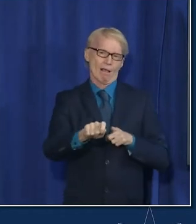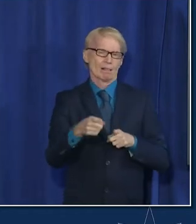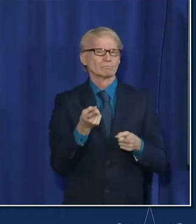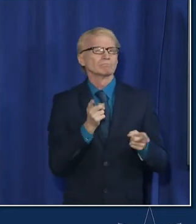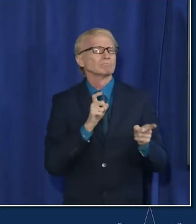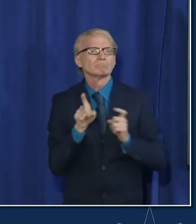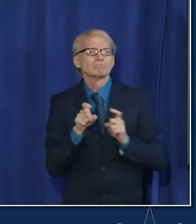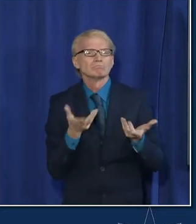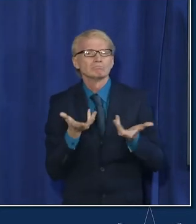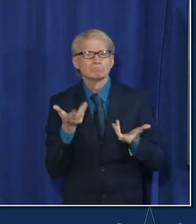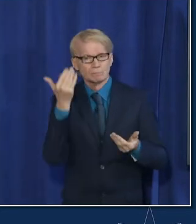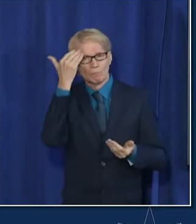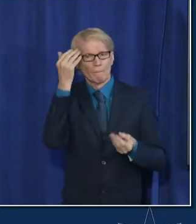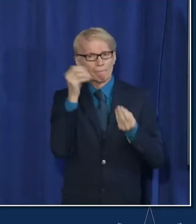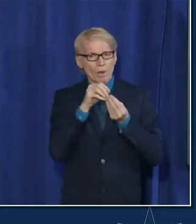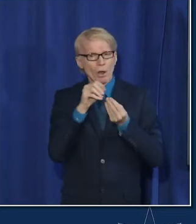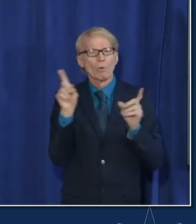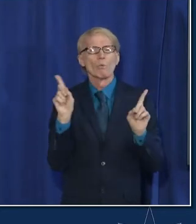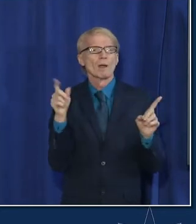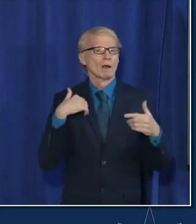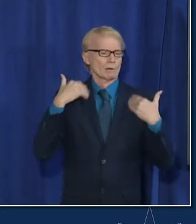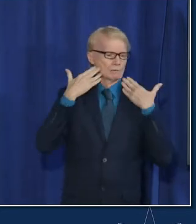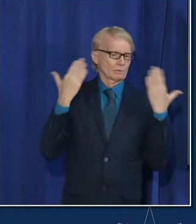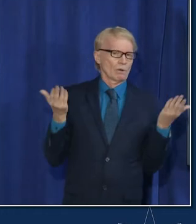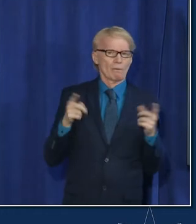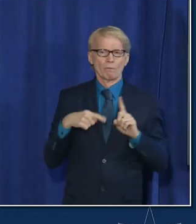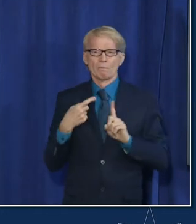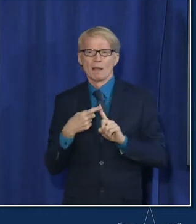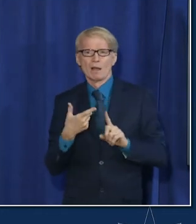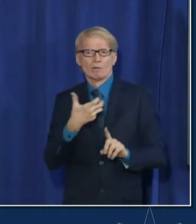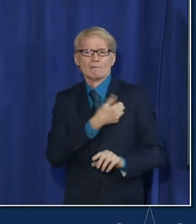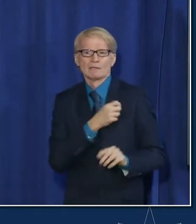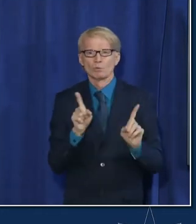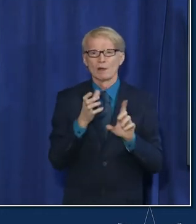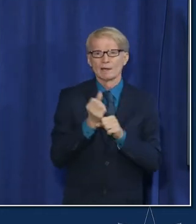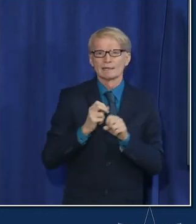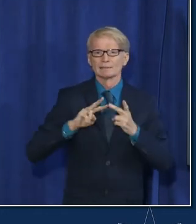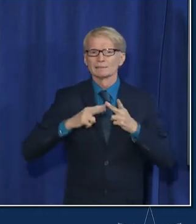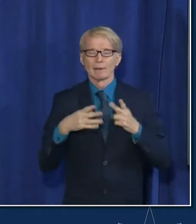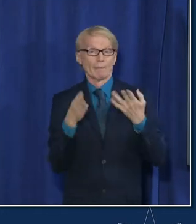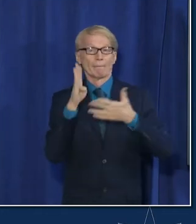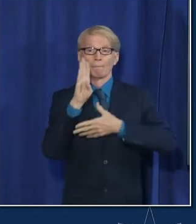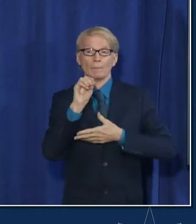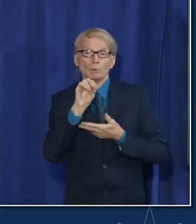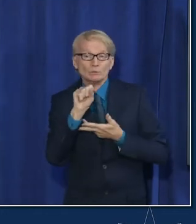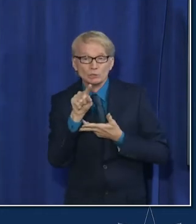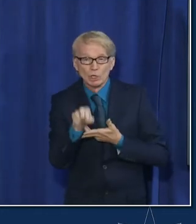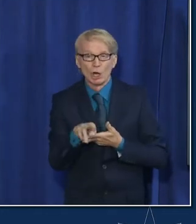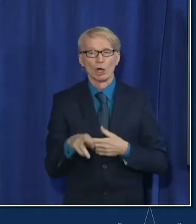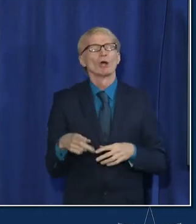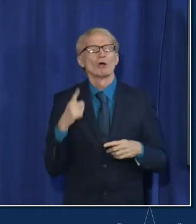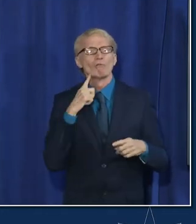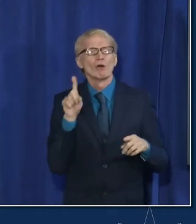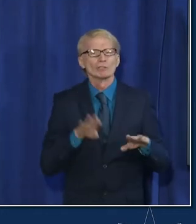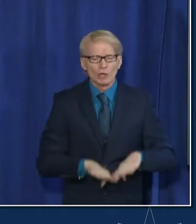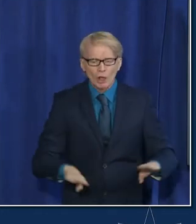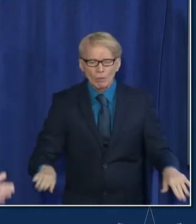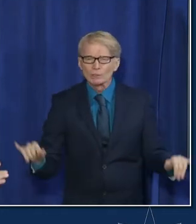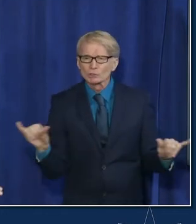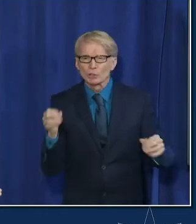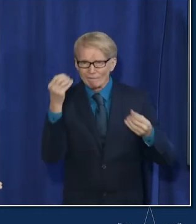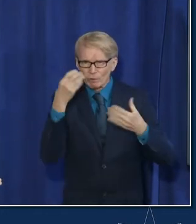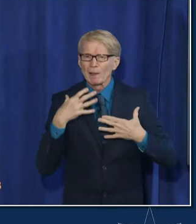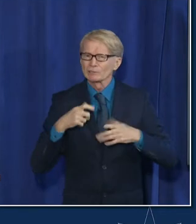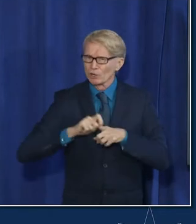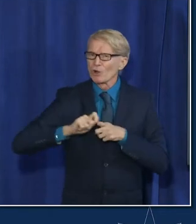vaccine anybody who needs help finding a vaccine finding a booster or finding a vaccine for your child give us a call we are